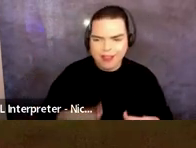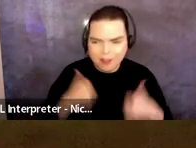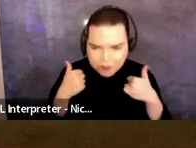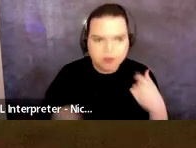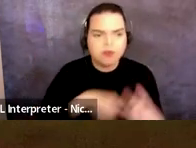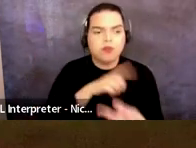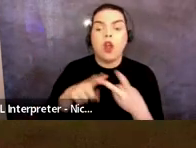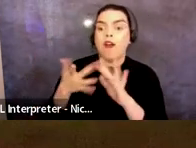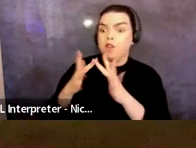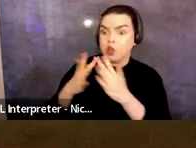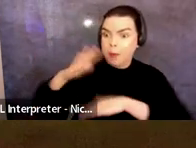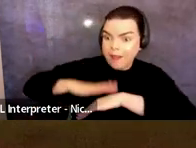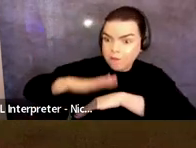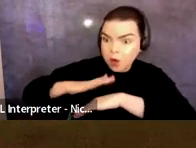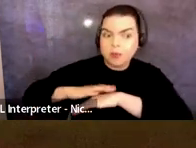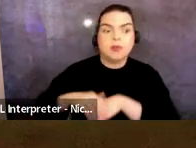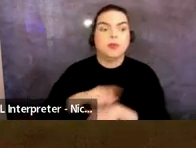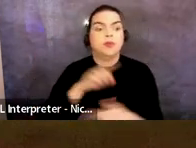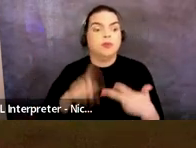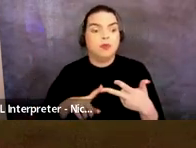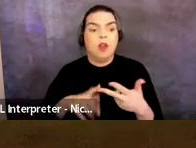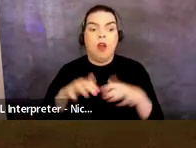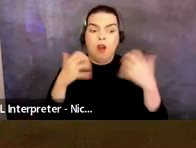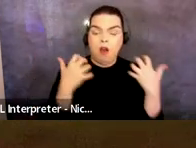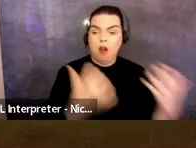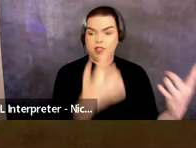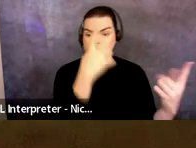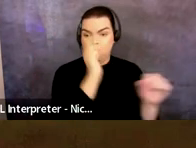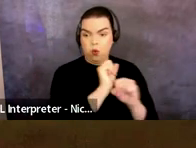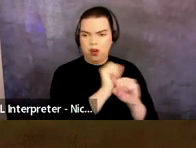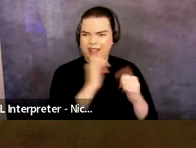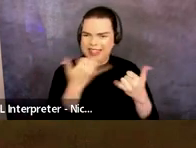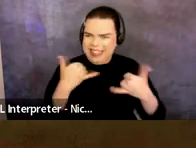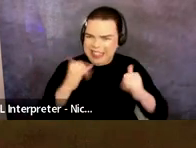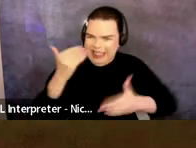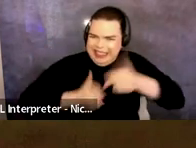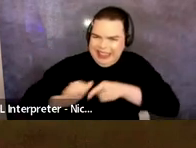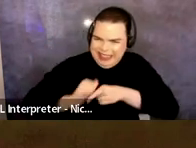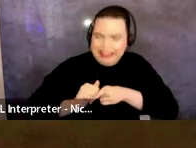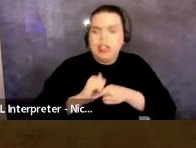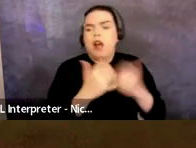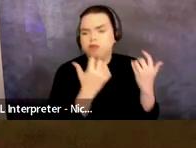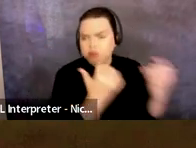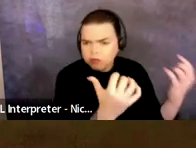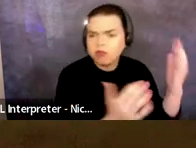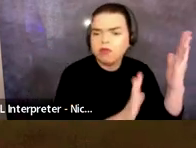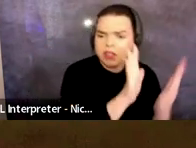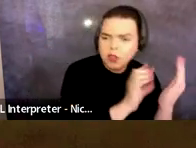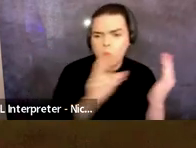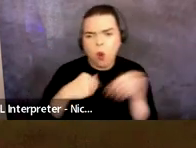audience for work in progress showings, whether that be virtual or in person, administrative guidance or support,